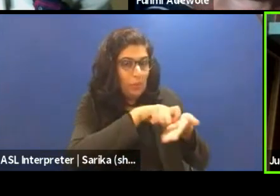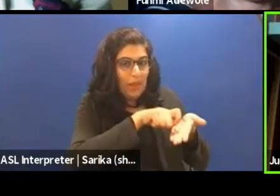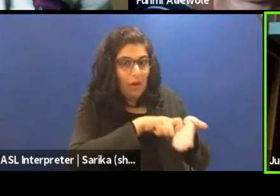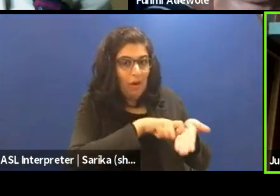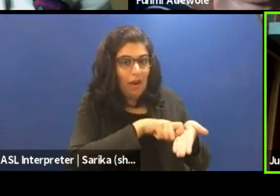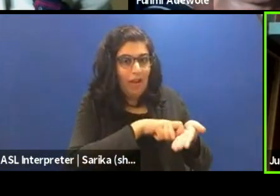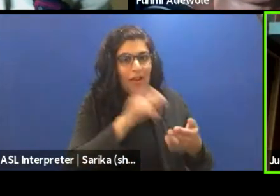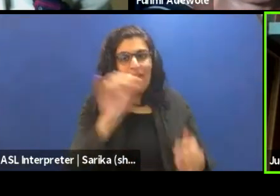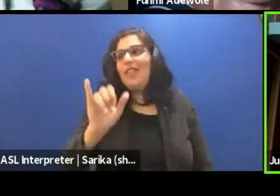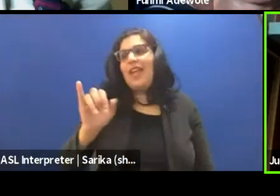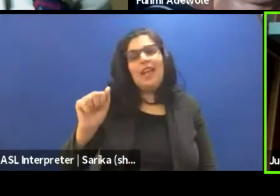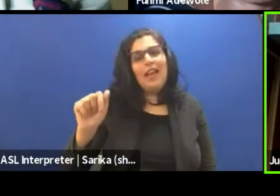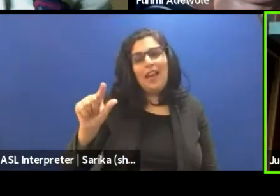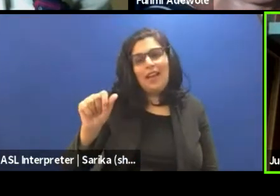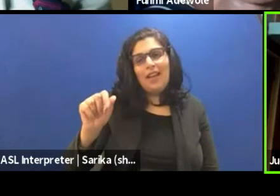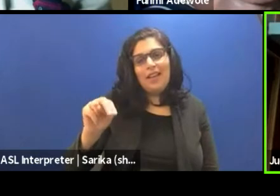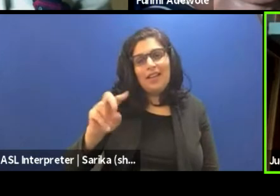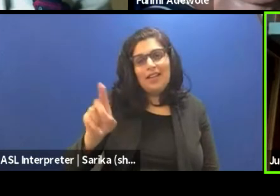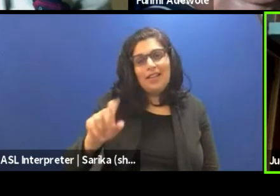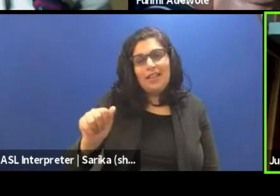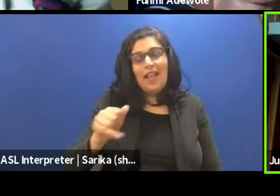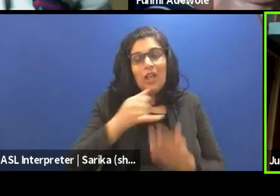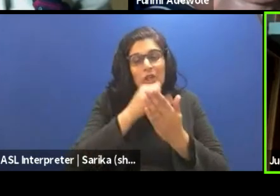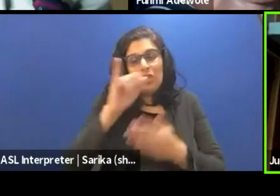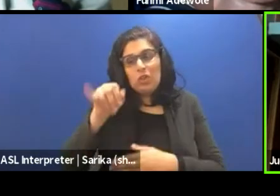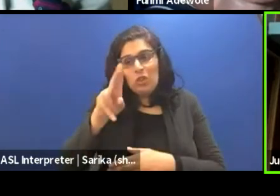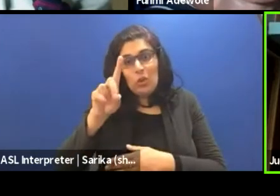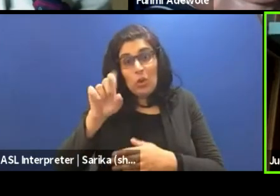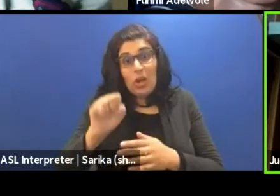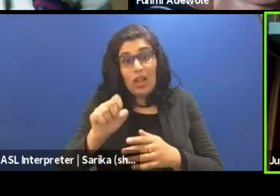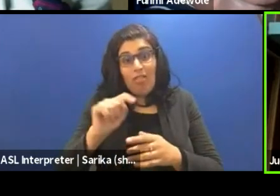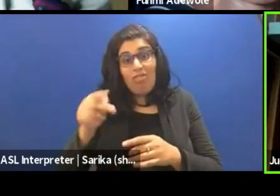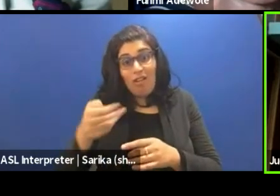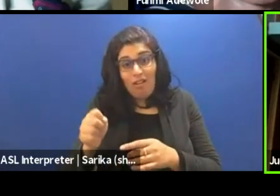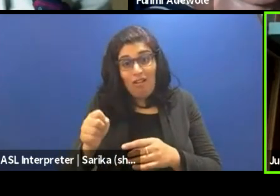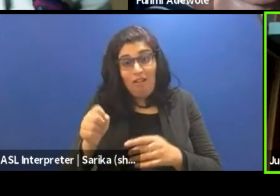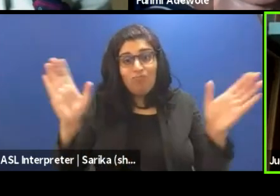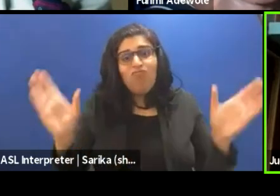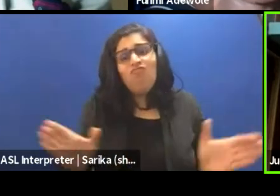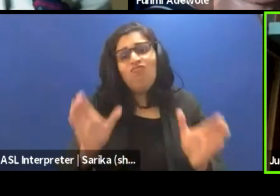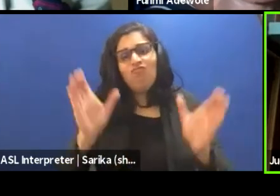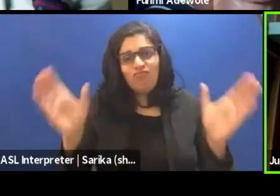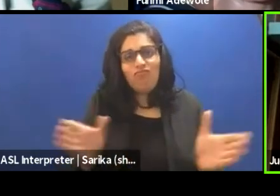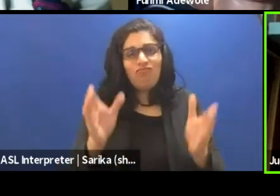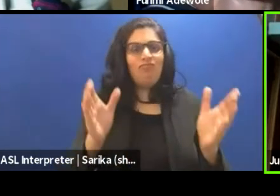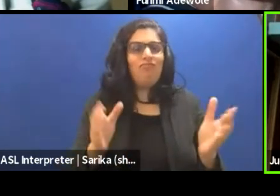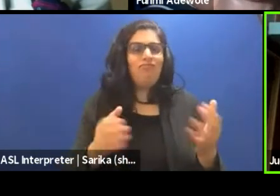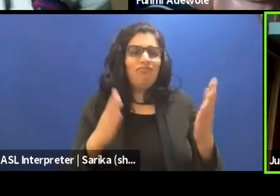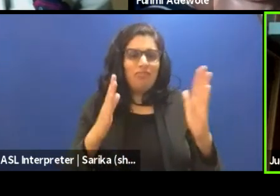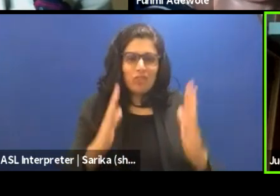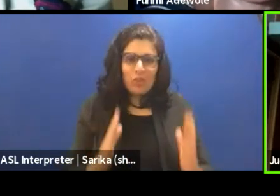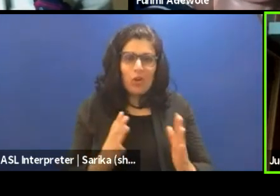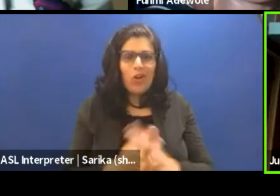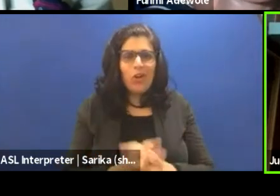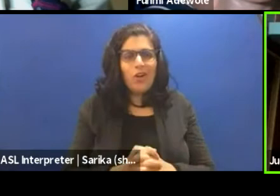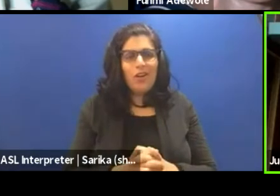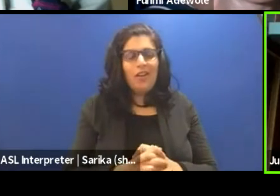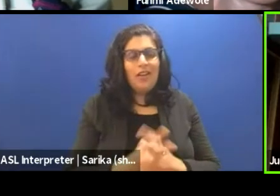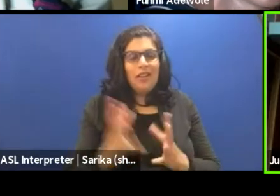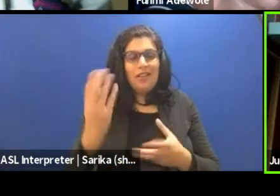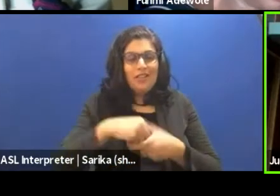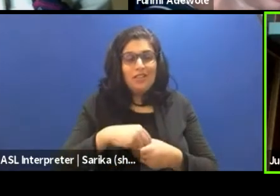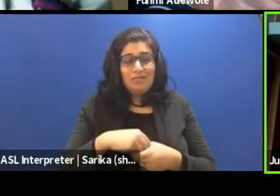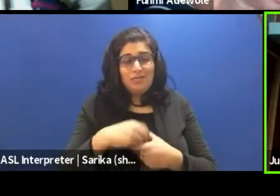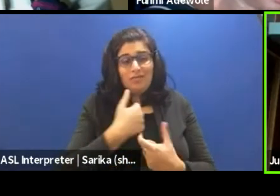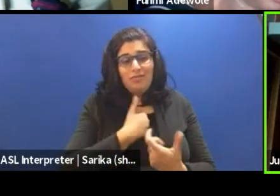Aganza said, Jude, the nurturer, the one who really wants to midwife everybody, including myself for us to be